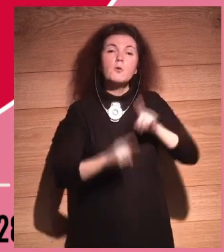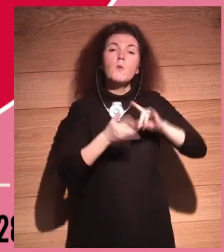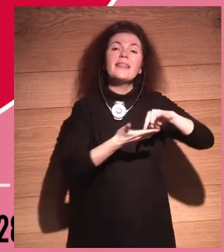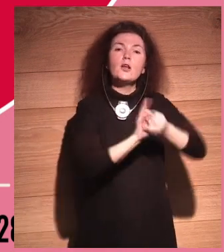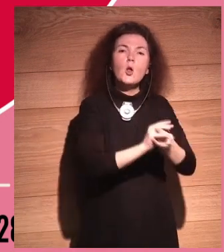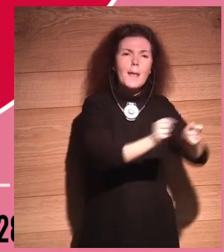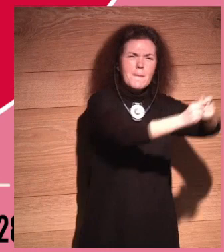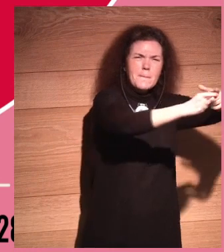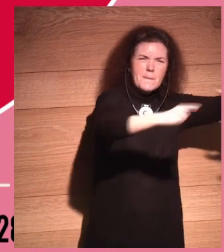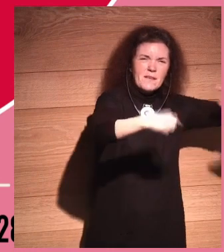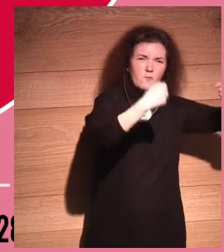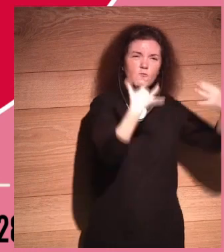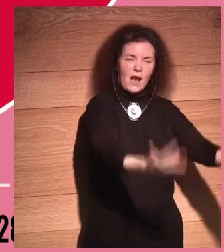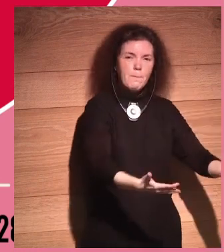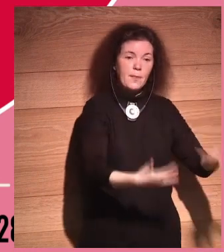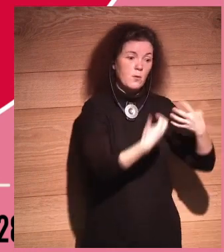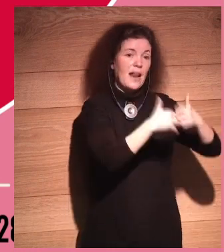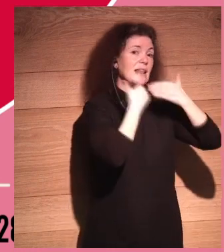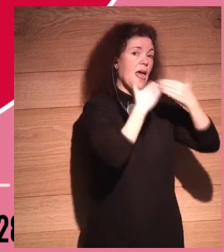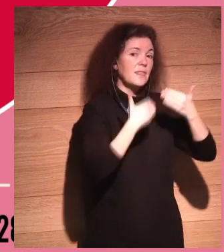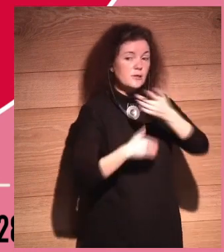after all just machines. And we are not.